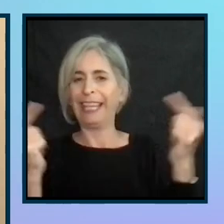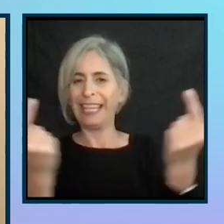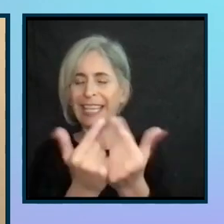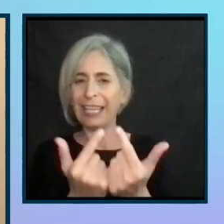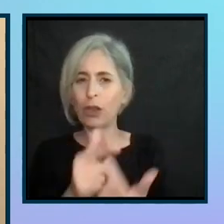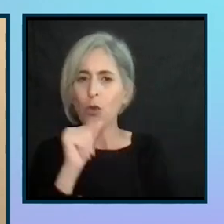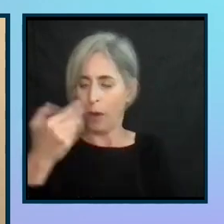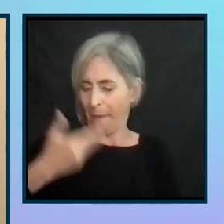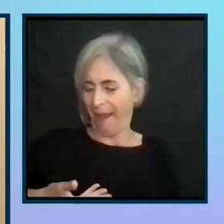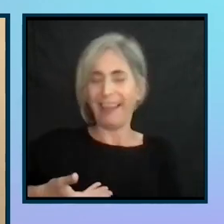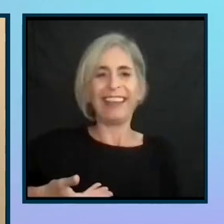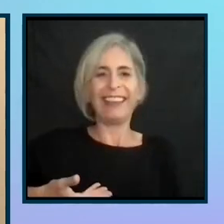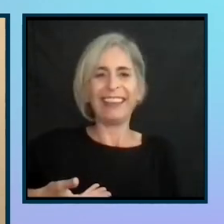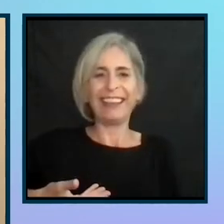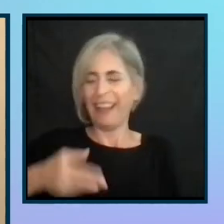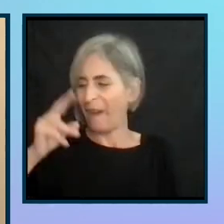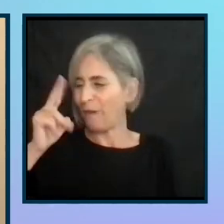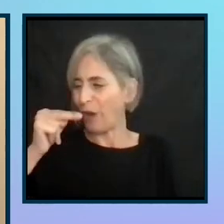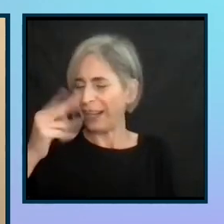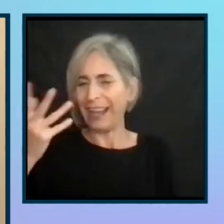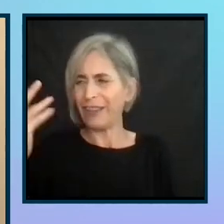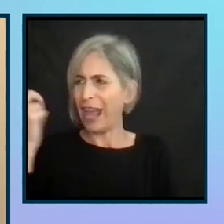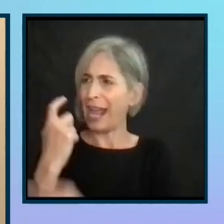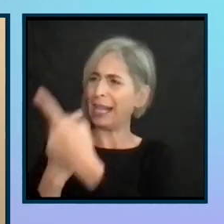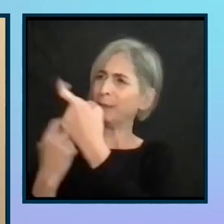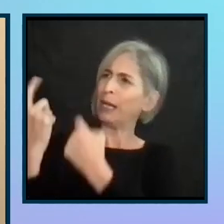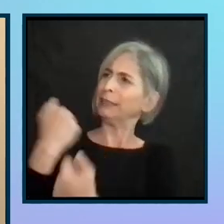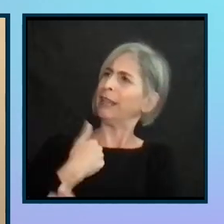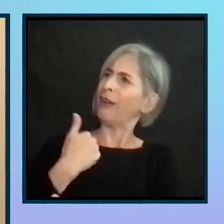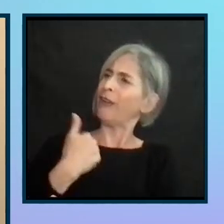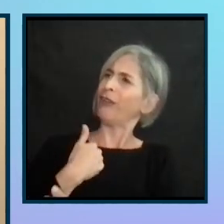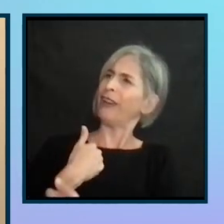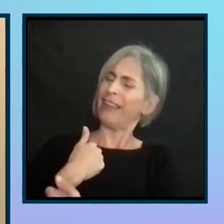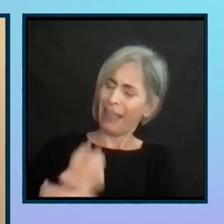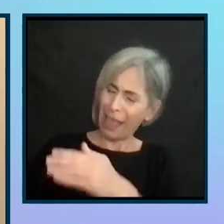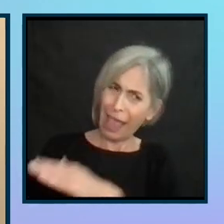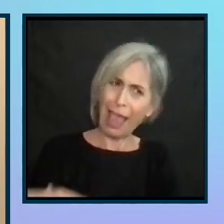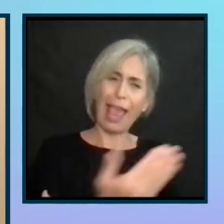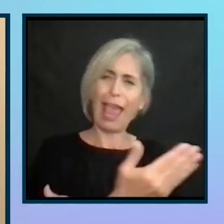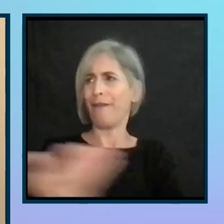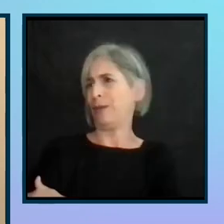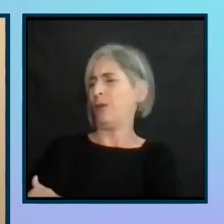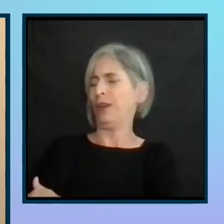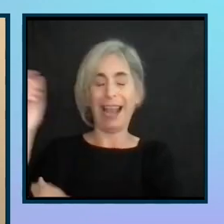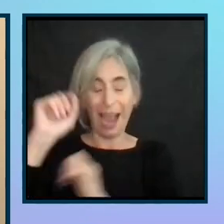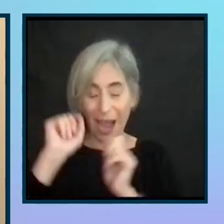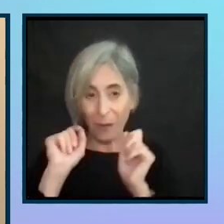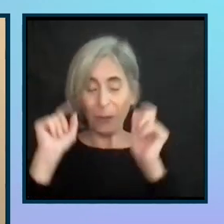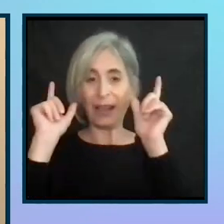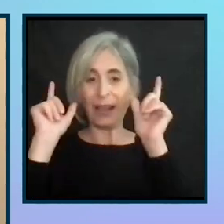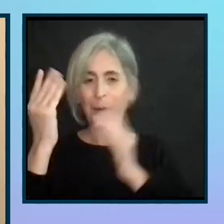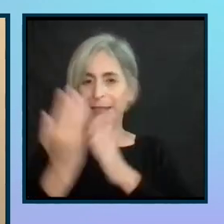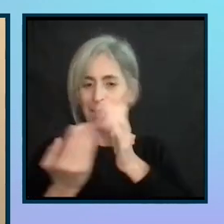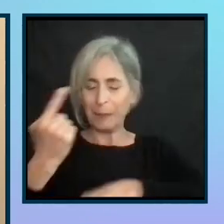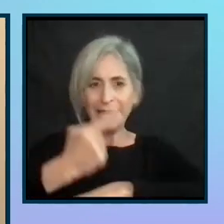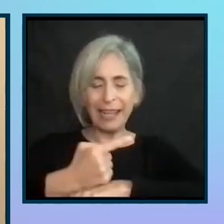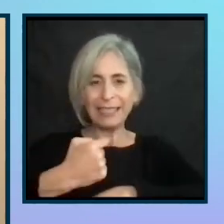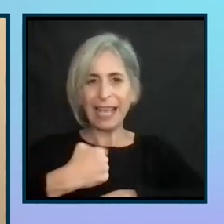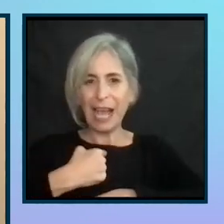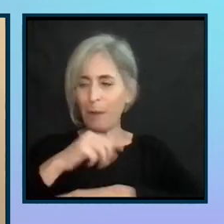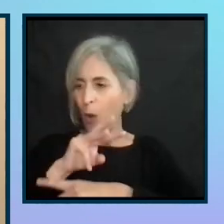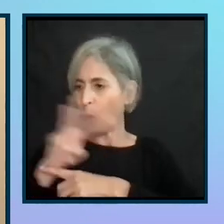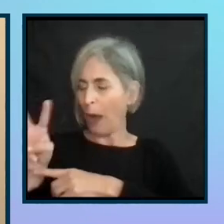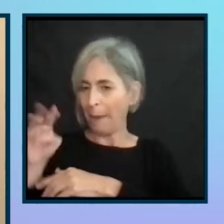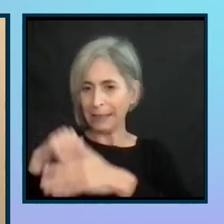who am I? It's funny, I've got to ask myself that question every morning, because when I wake up, some days I'm a web